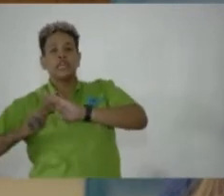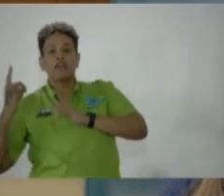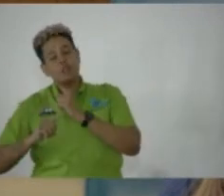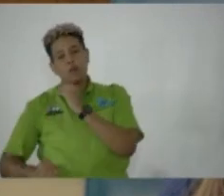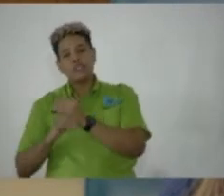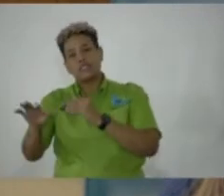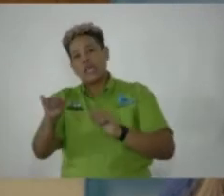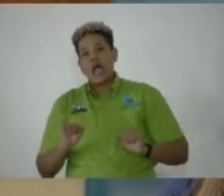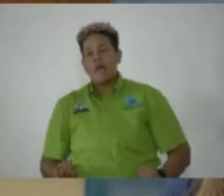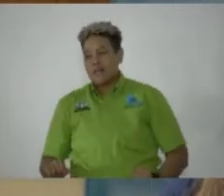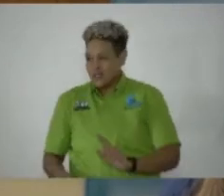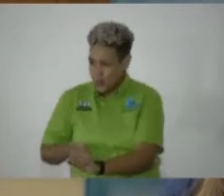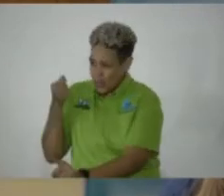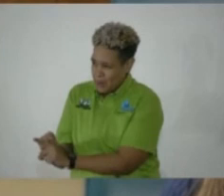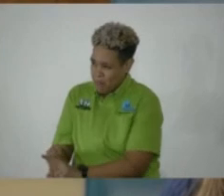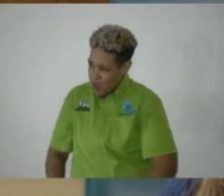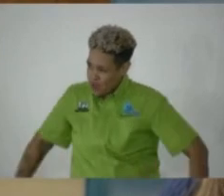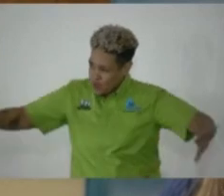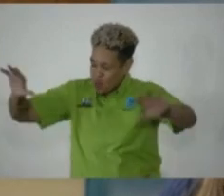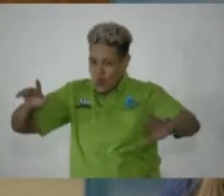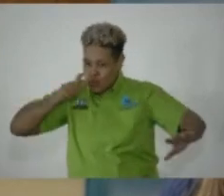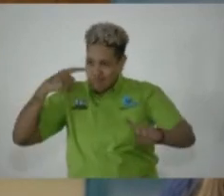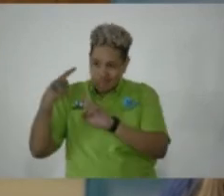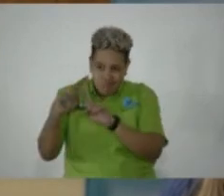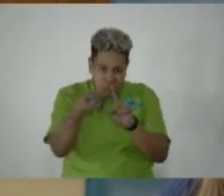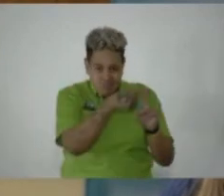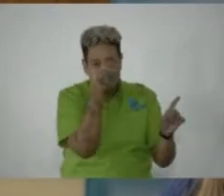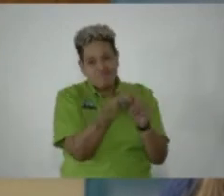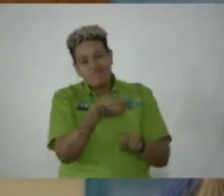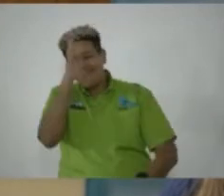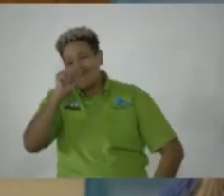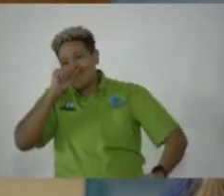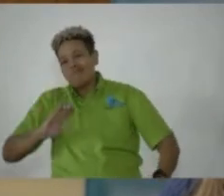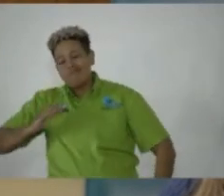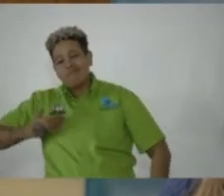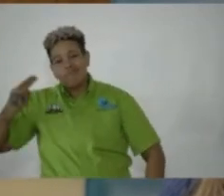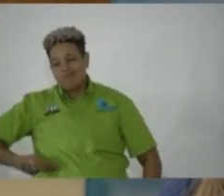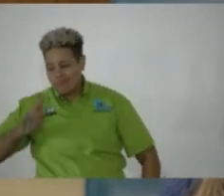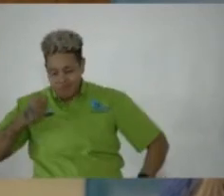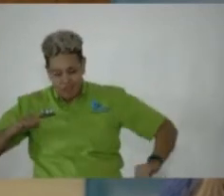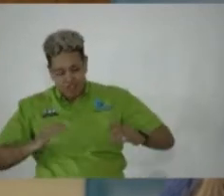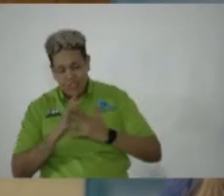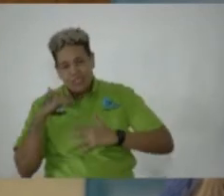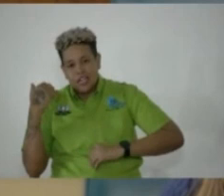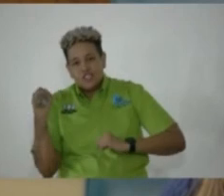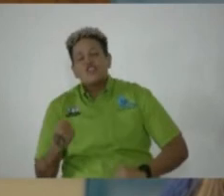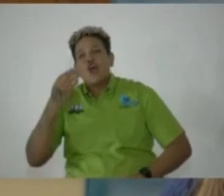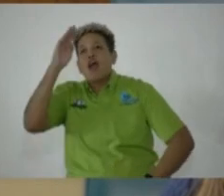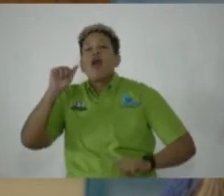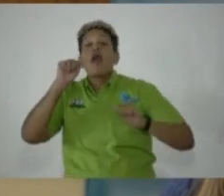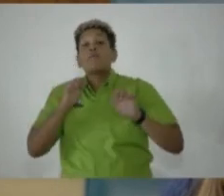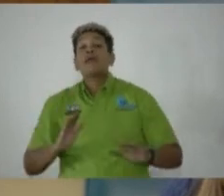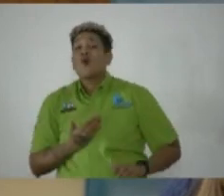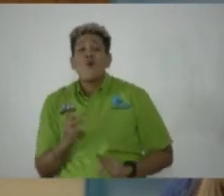his ability to affect those around him positively. God bless our proud heritage, resilient and strong. God bless our people